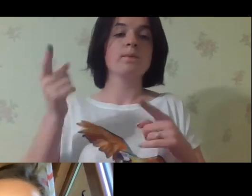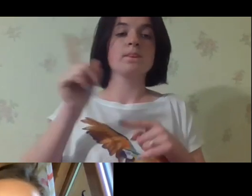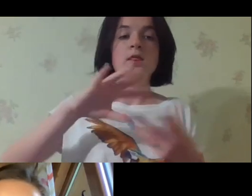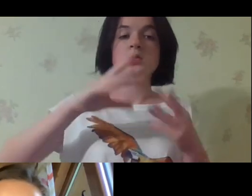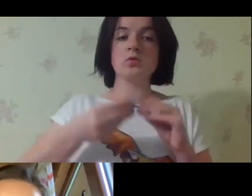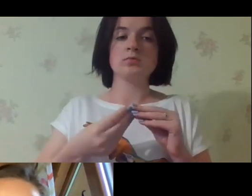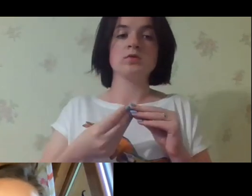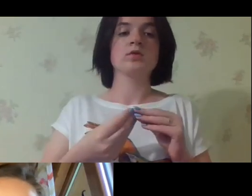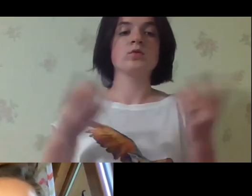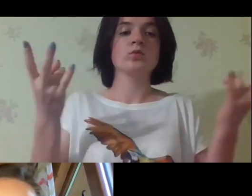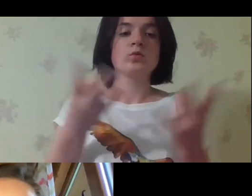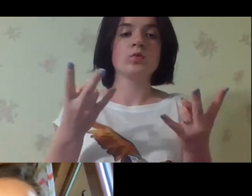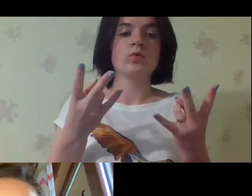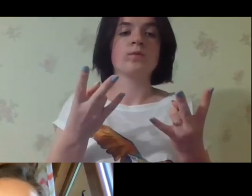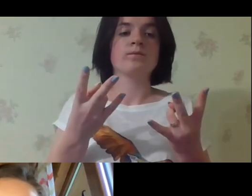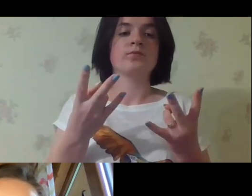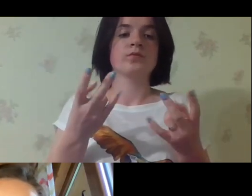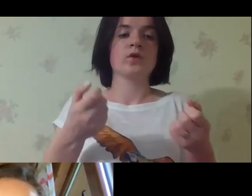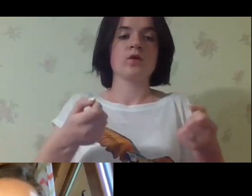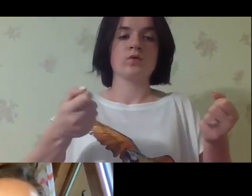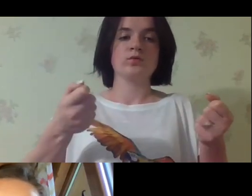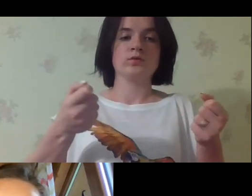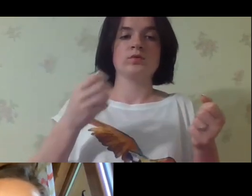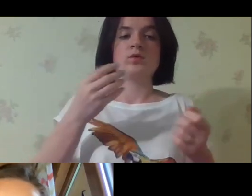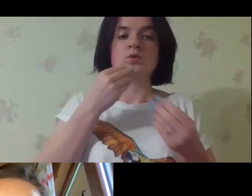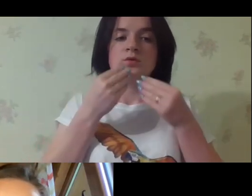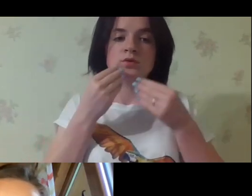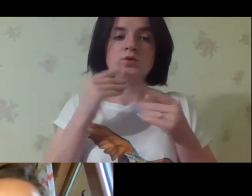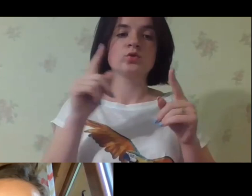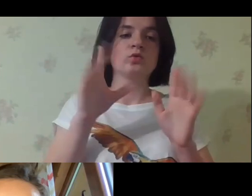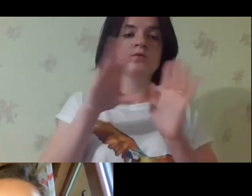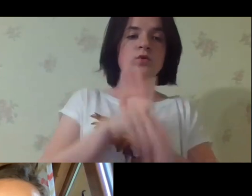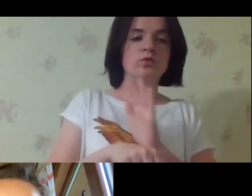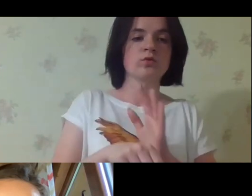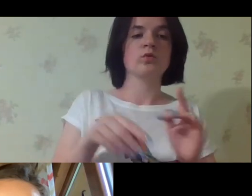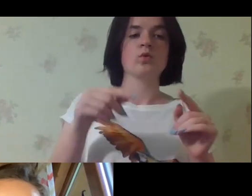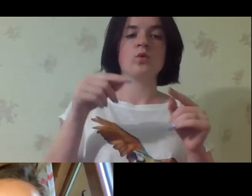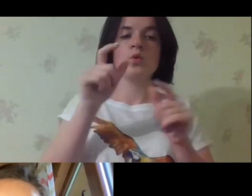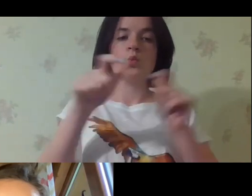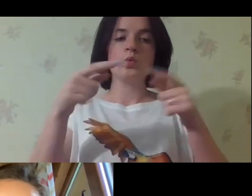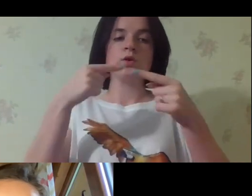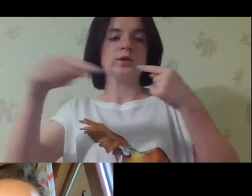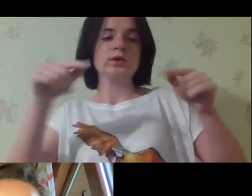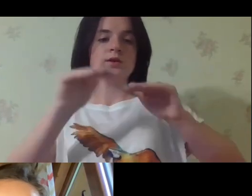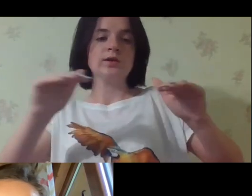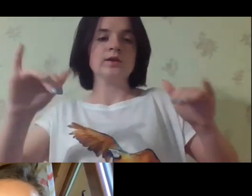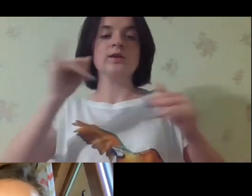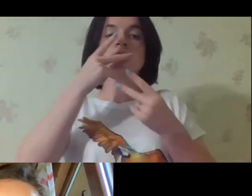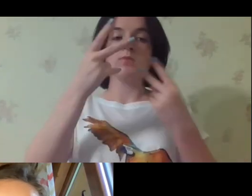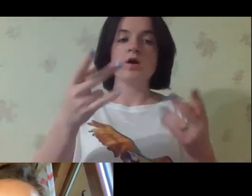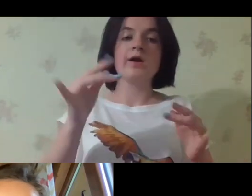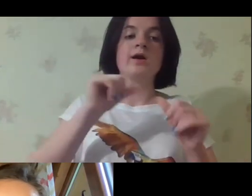rice is not a popular, it's not a stale meal. And we need to take into account that